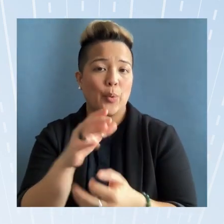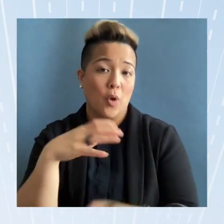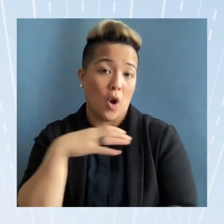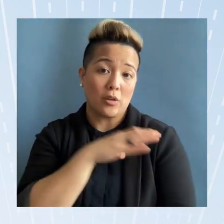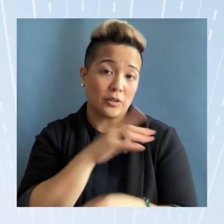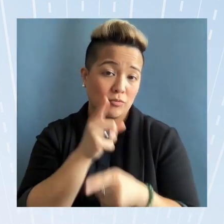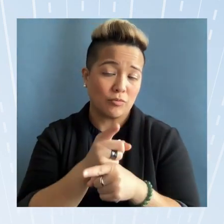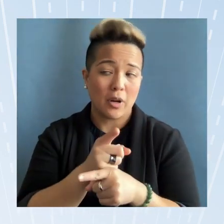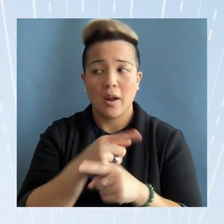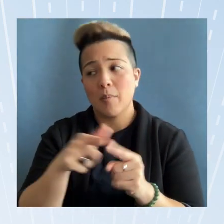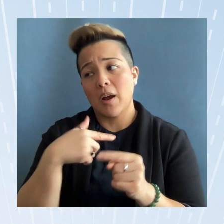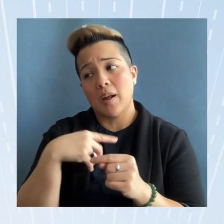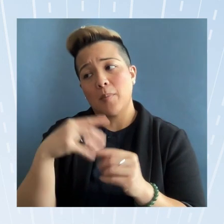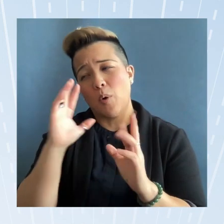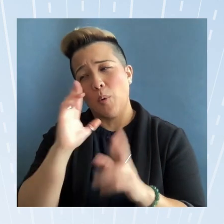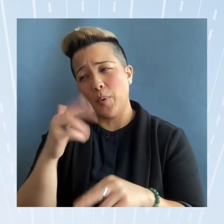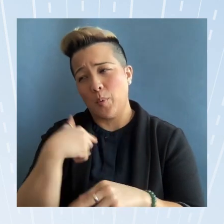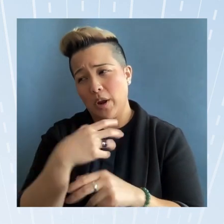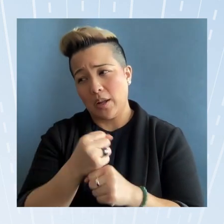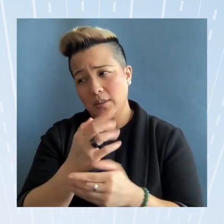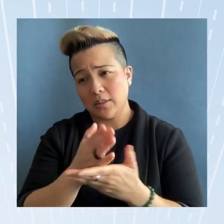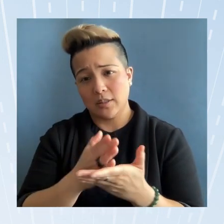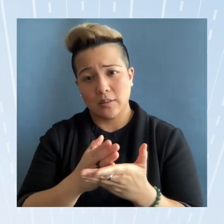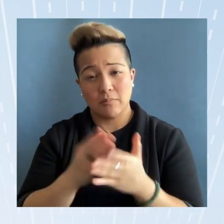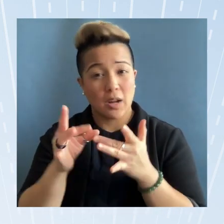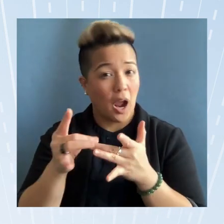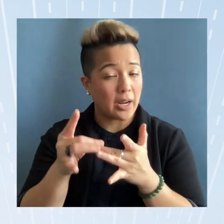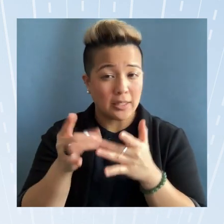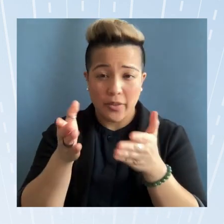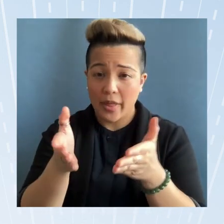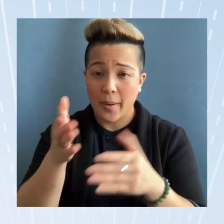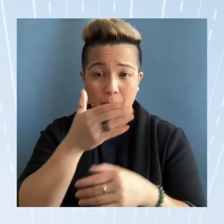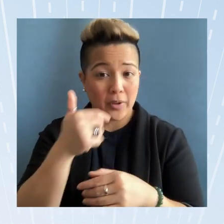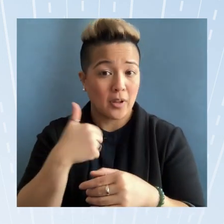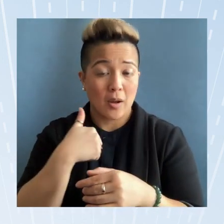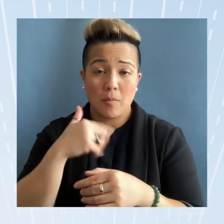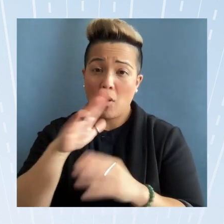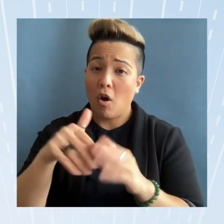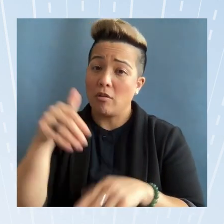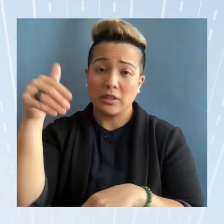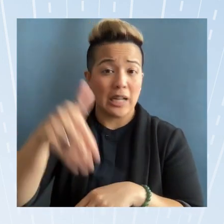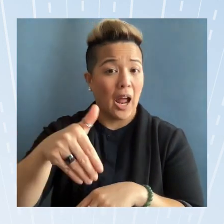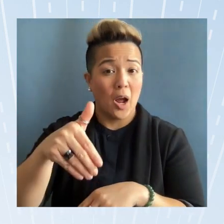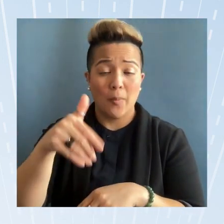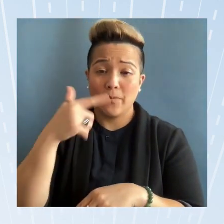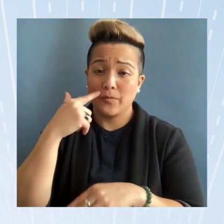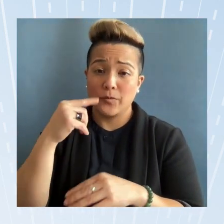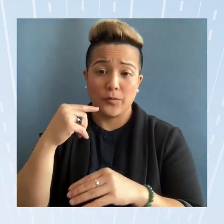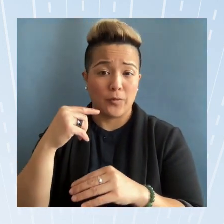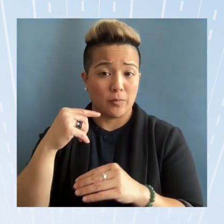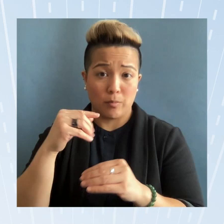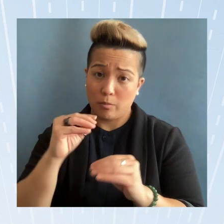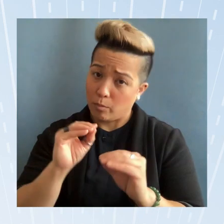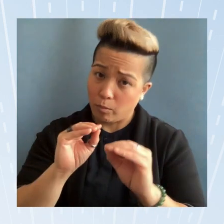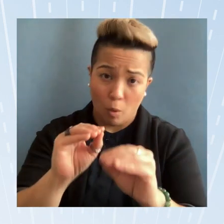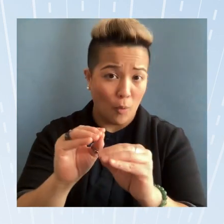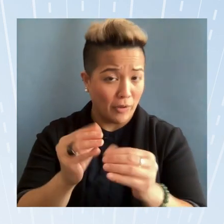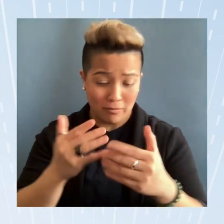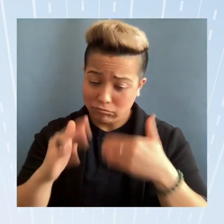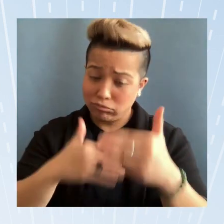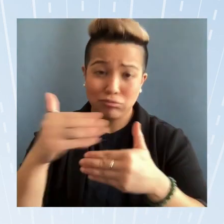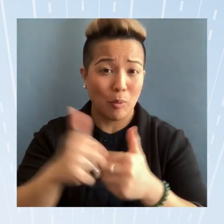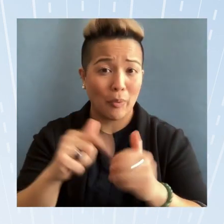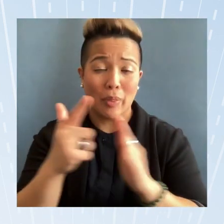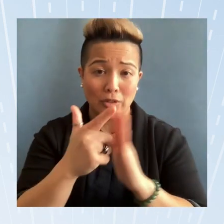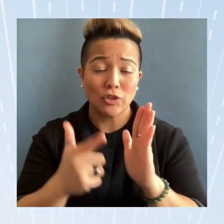but I'm hoping that we get some guidance there because I'm all down for moving legislation right but if there's